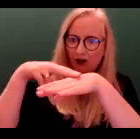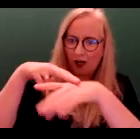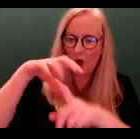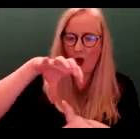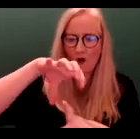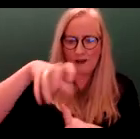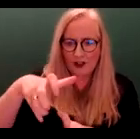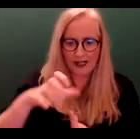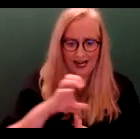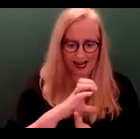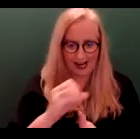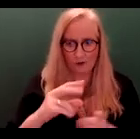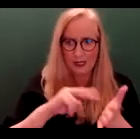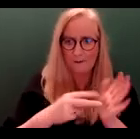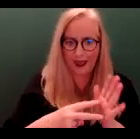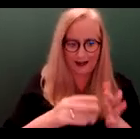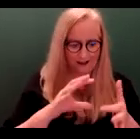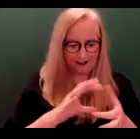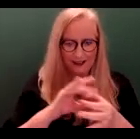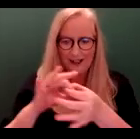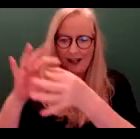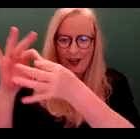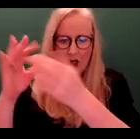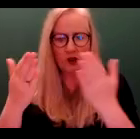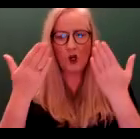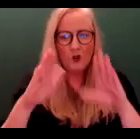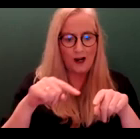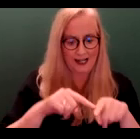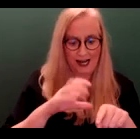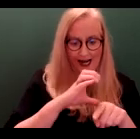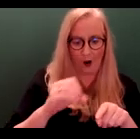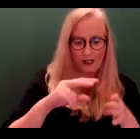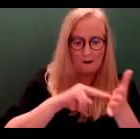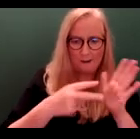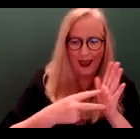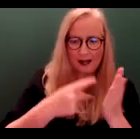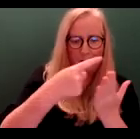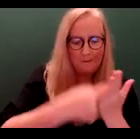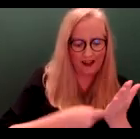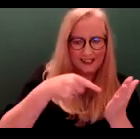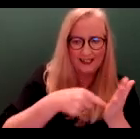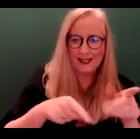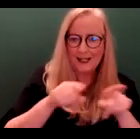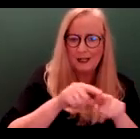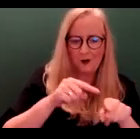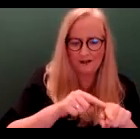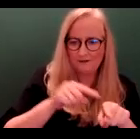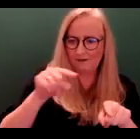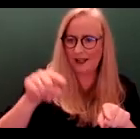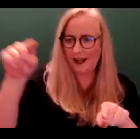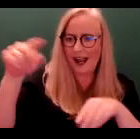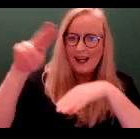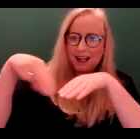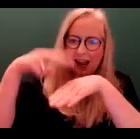and county planning by demonstrating that the county planning policy is consistent with the higher level national